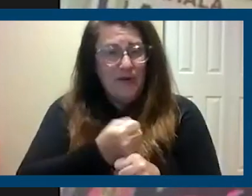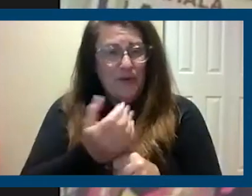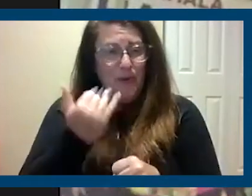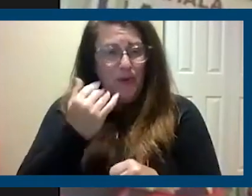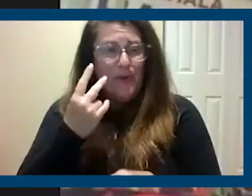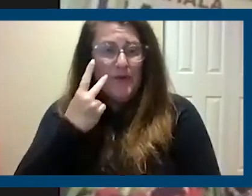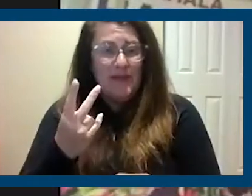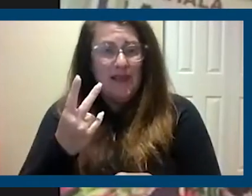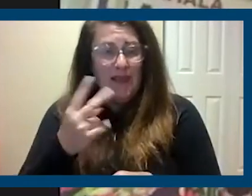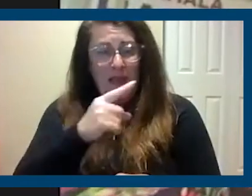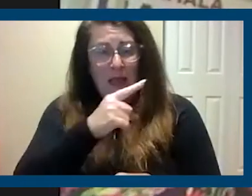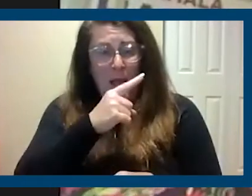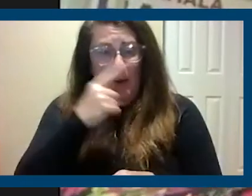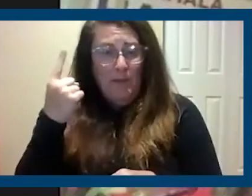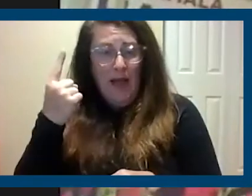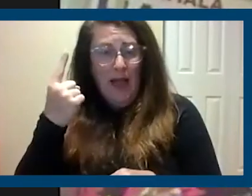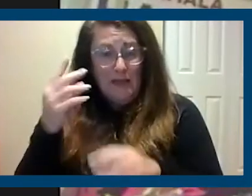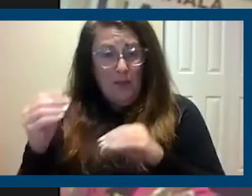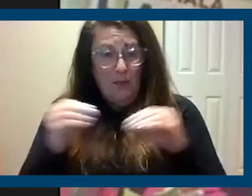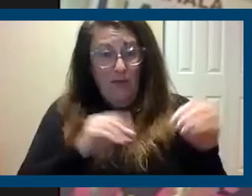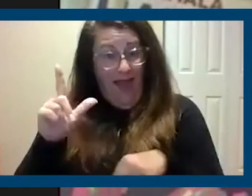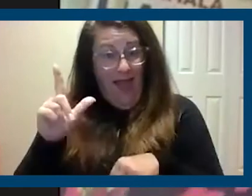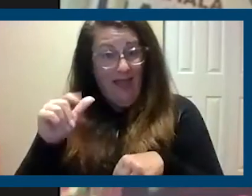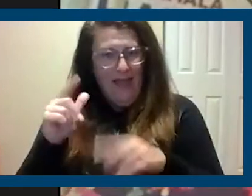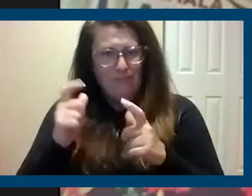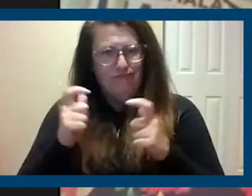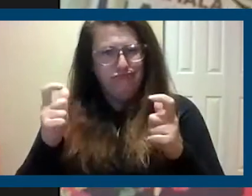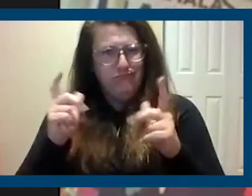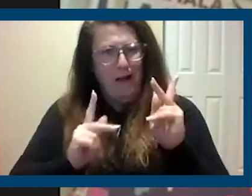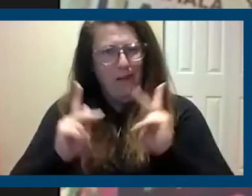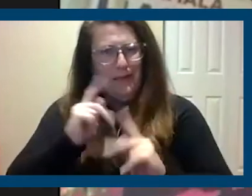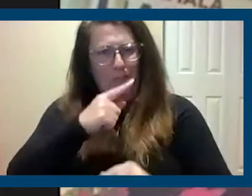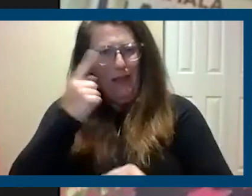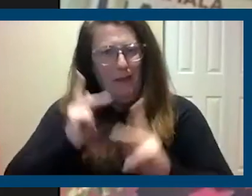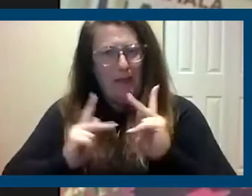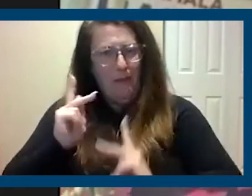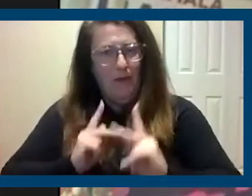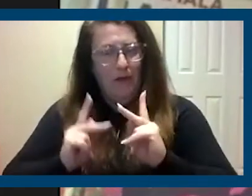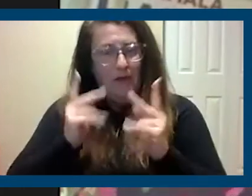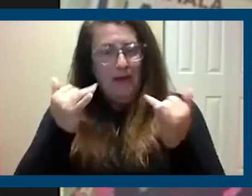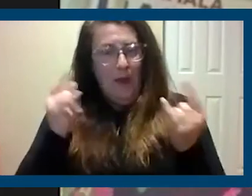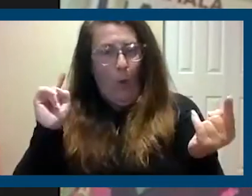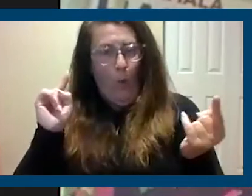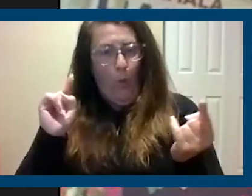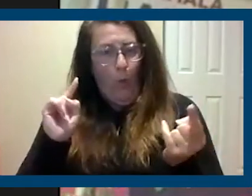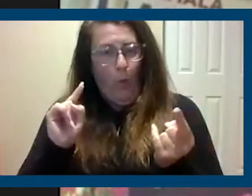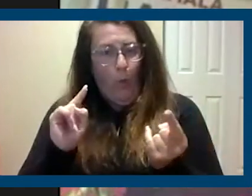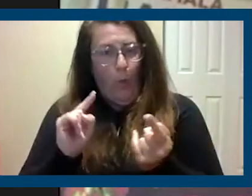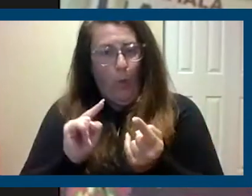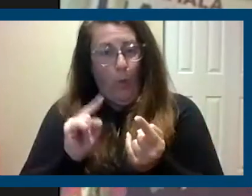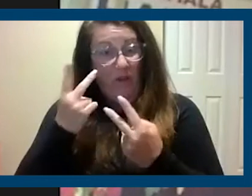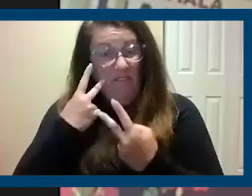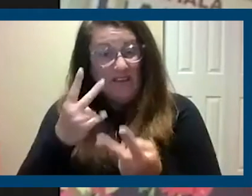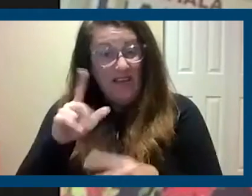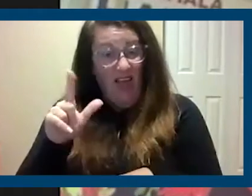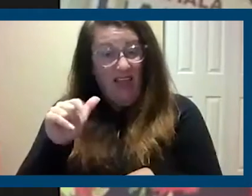seeing blacks move out of LA. LA used to have a large population of black people. And now when you go to LA, you will see